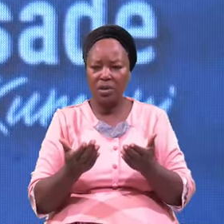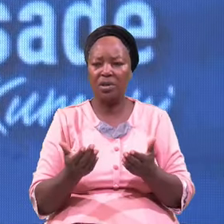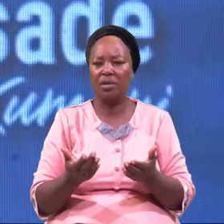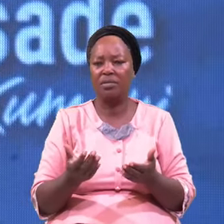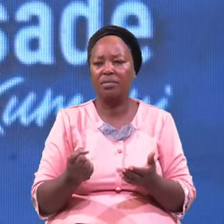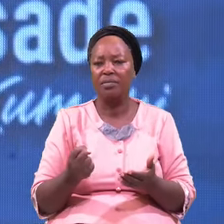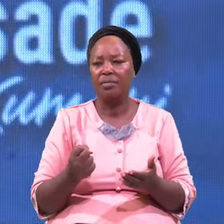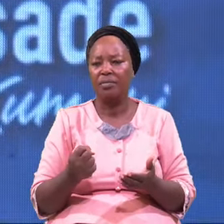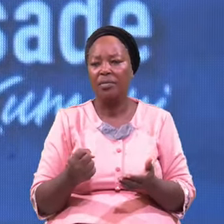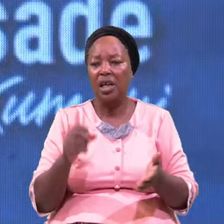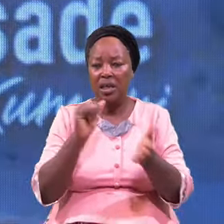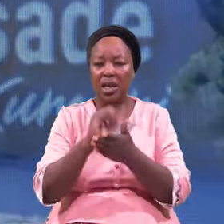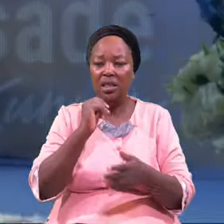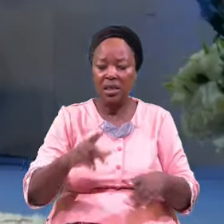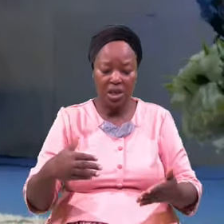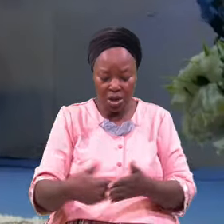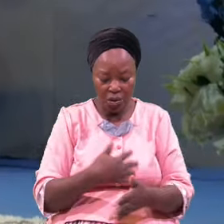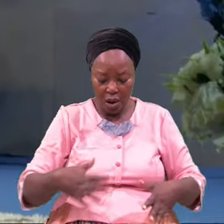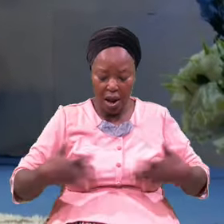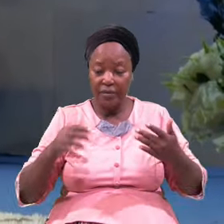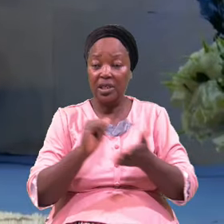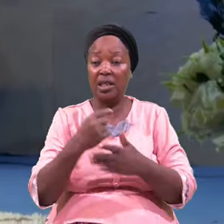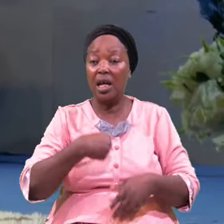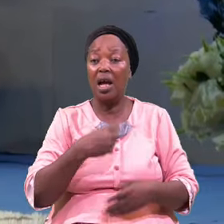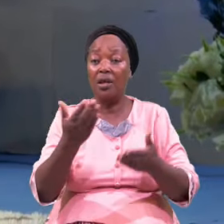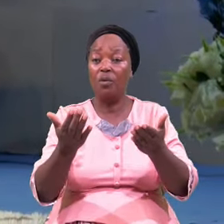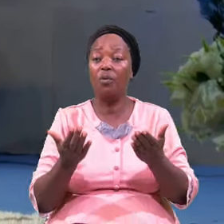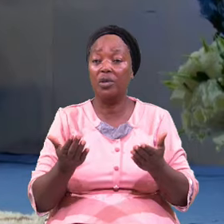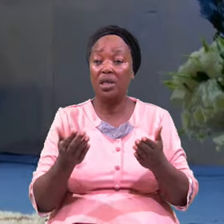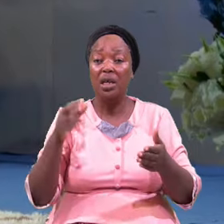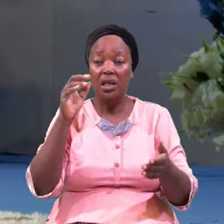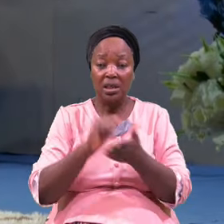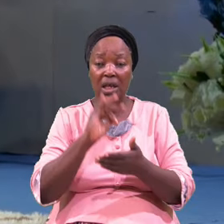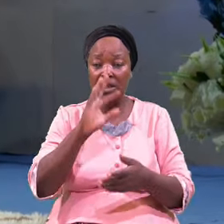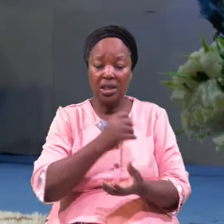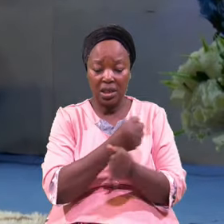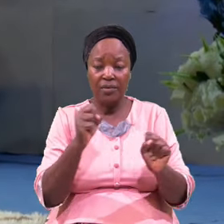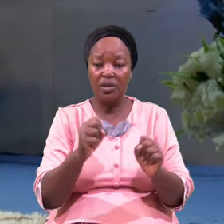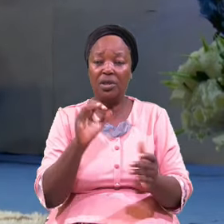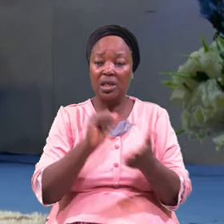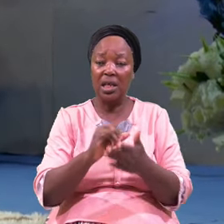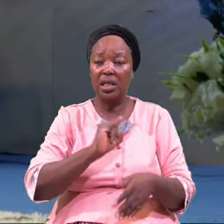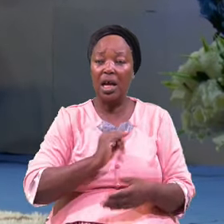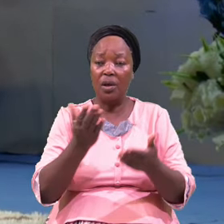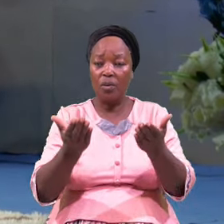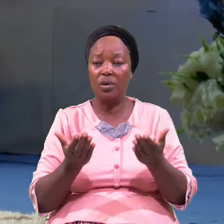That's The New Life I Want That's The Salvation I Want